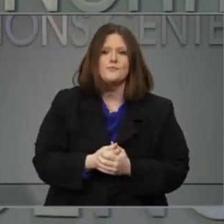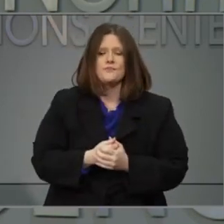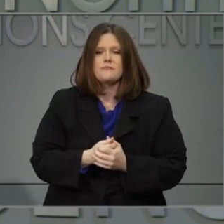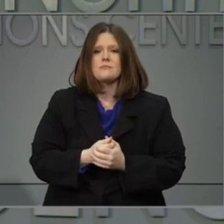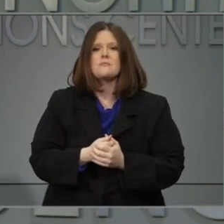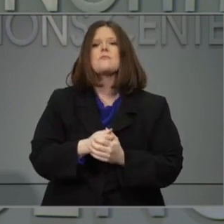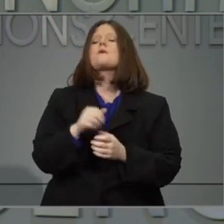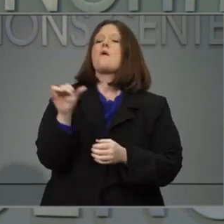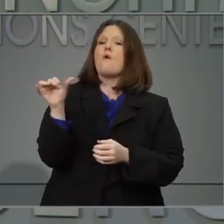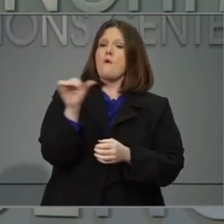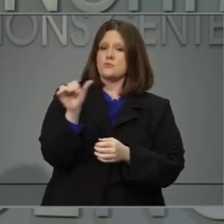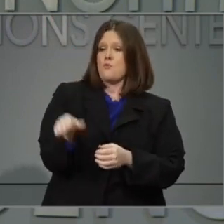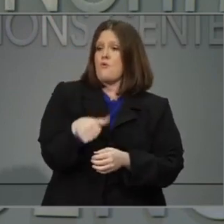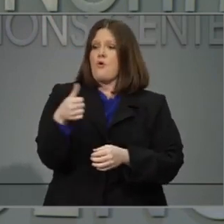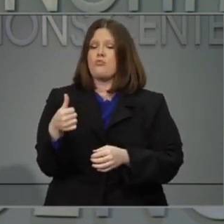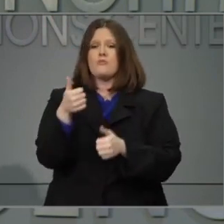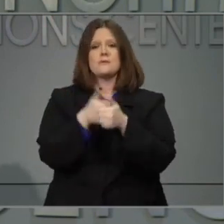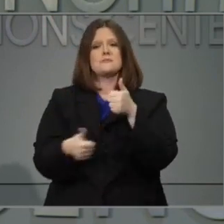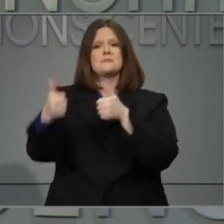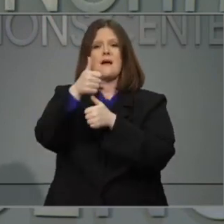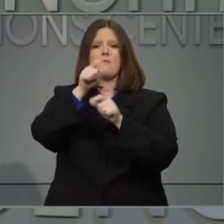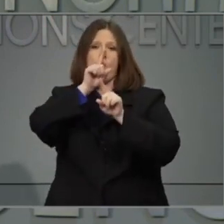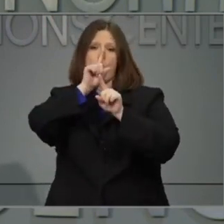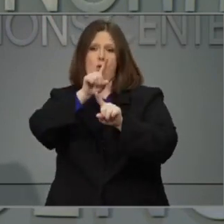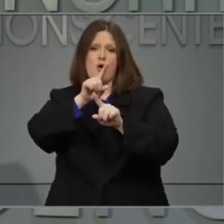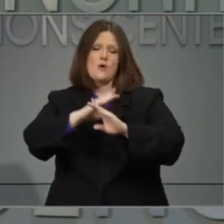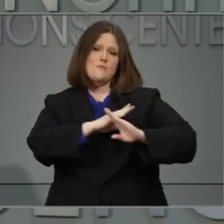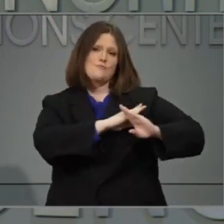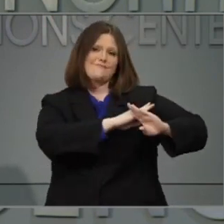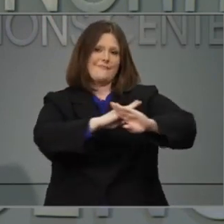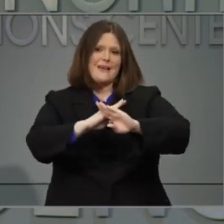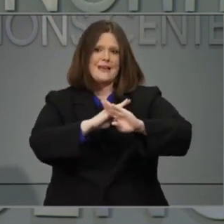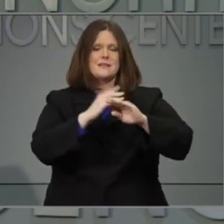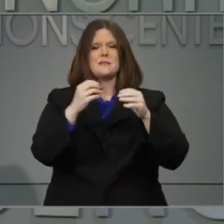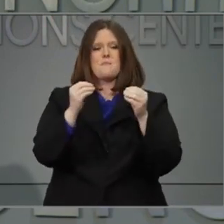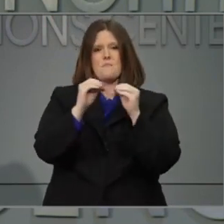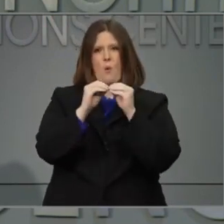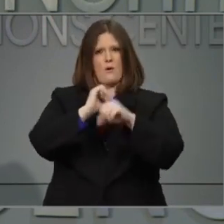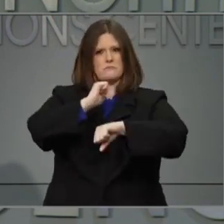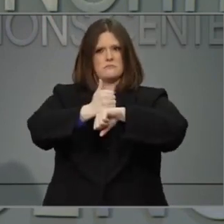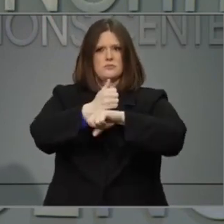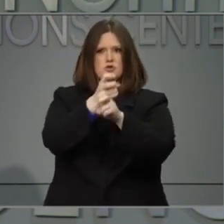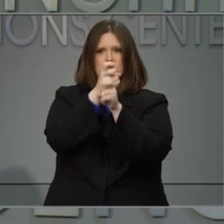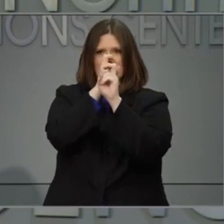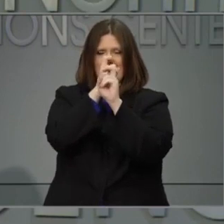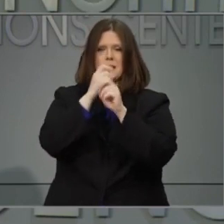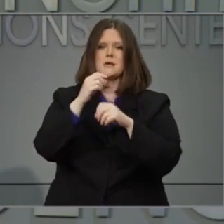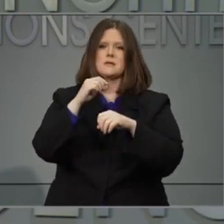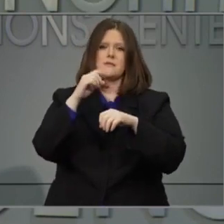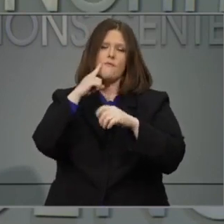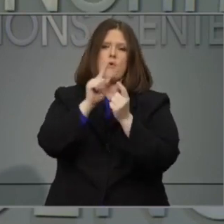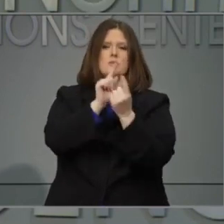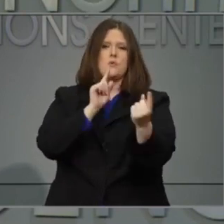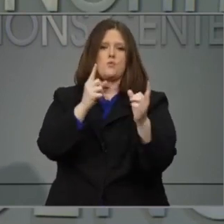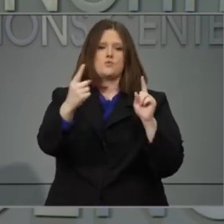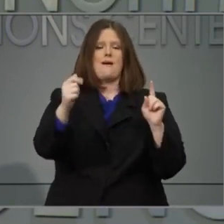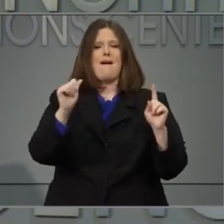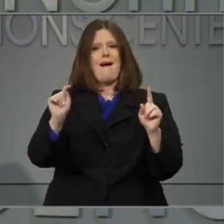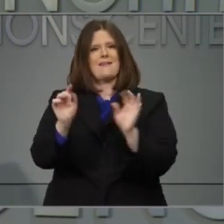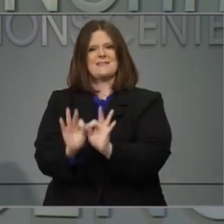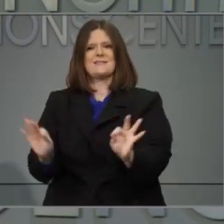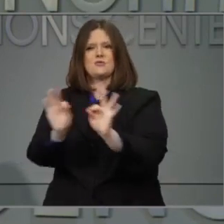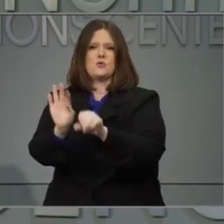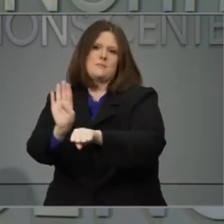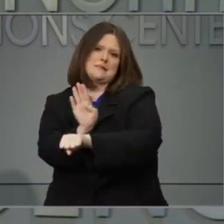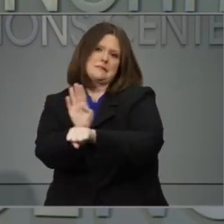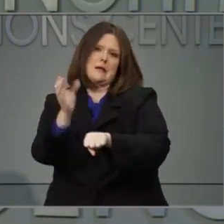an executive order to put more guardrails on social distancing at our essential retailers. Now,